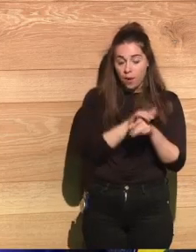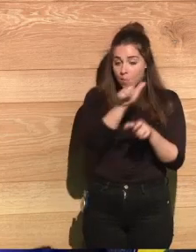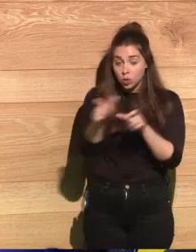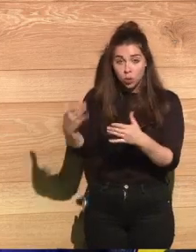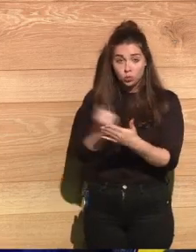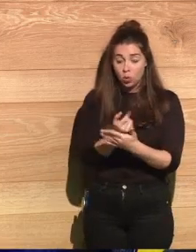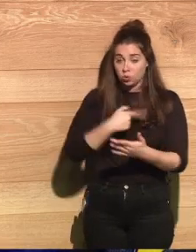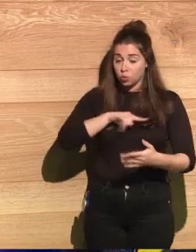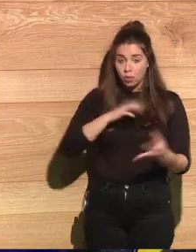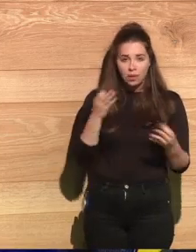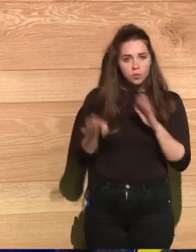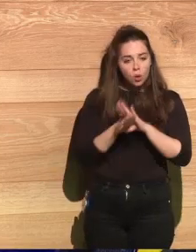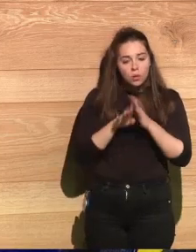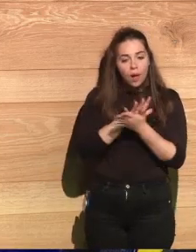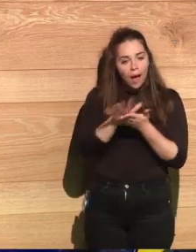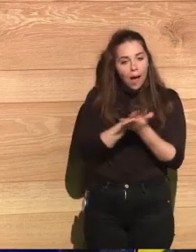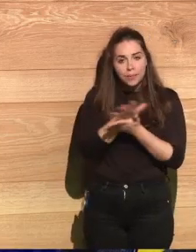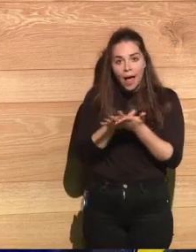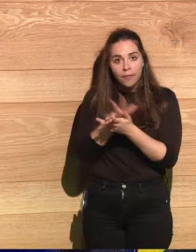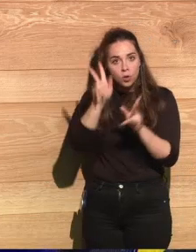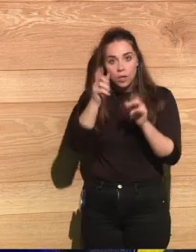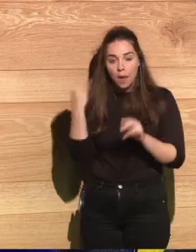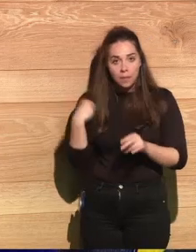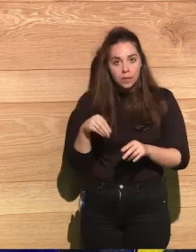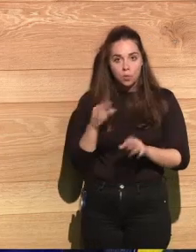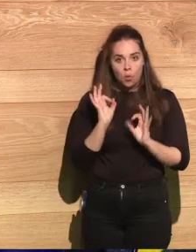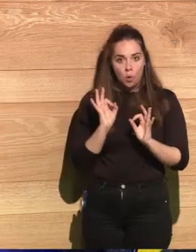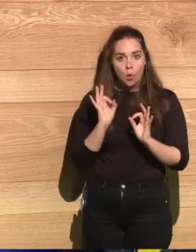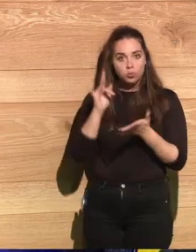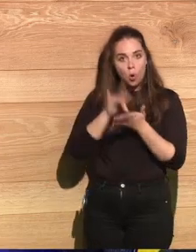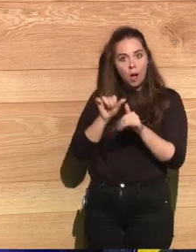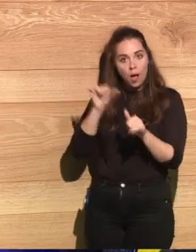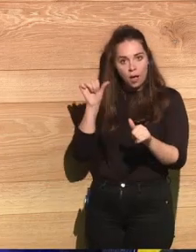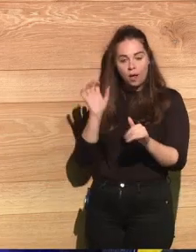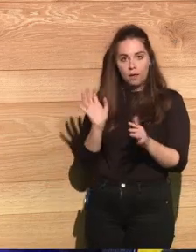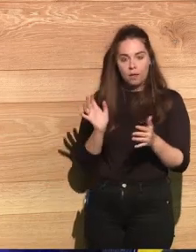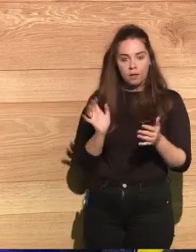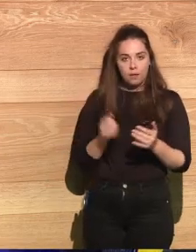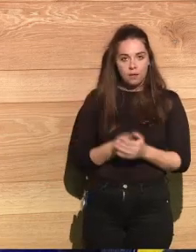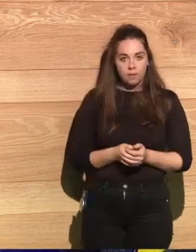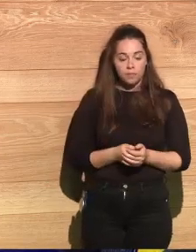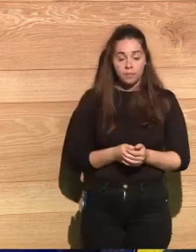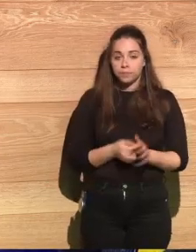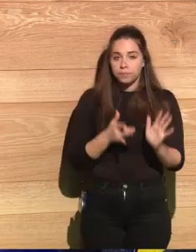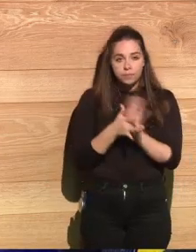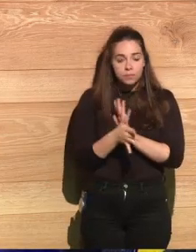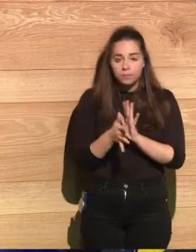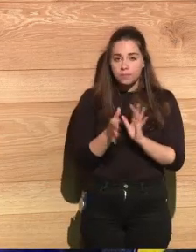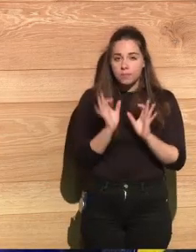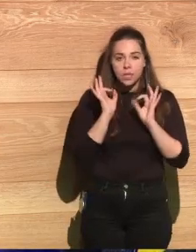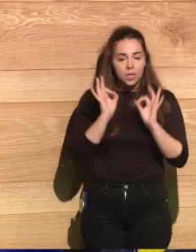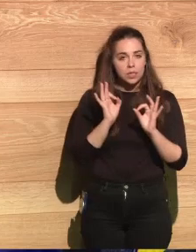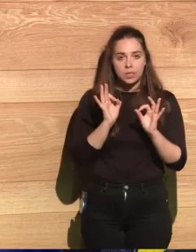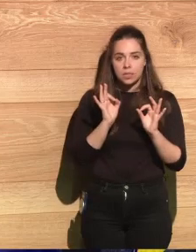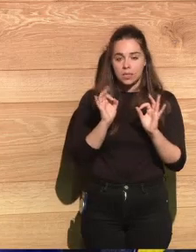So that is a symbolic reminder of that faith.